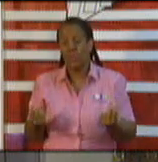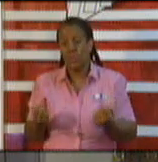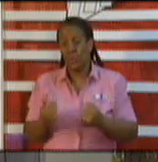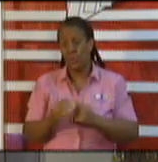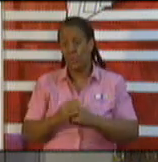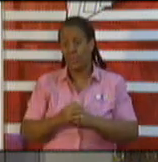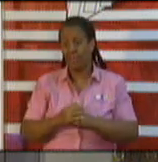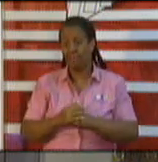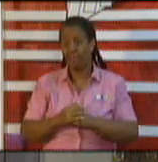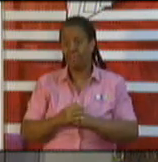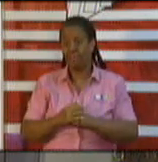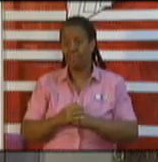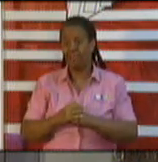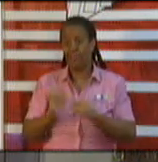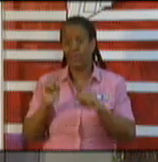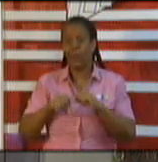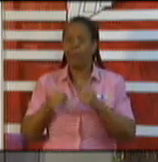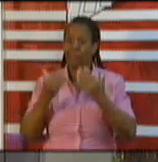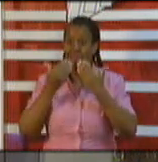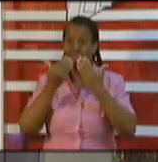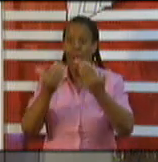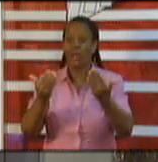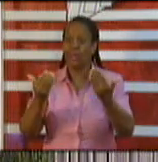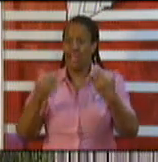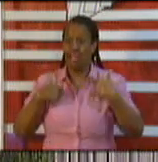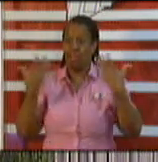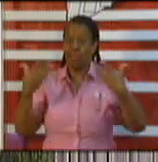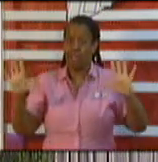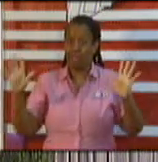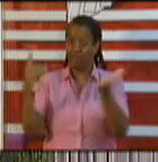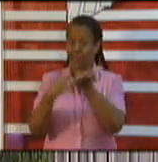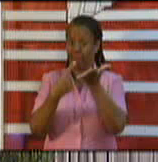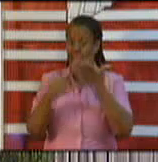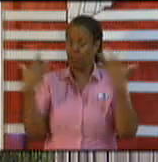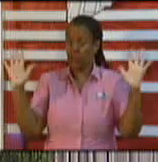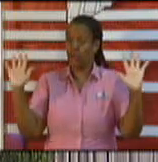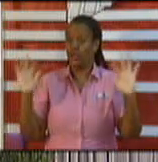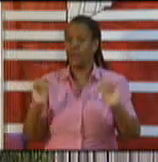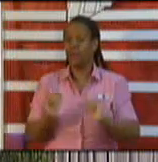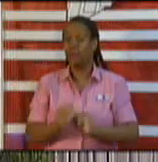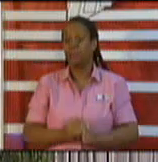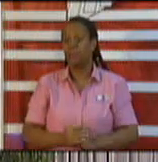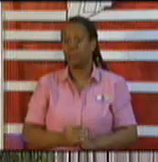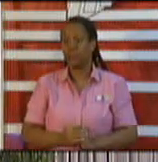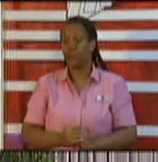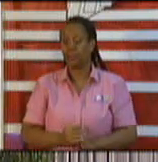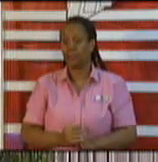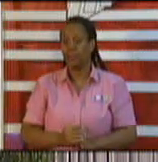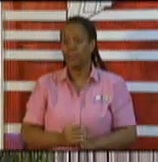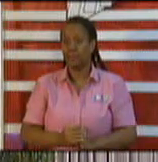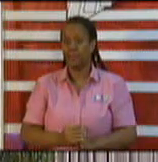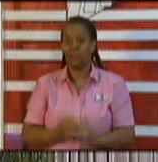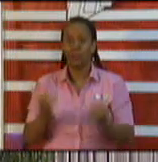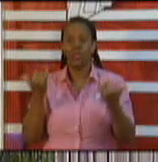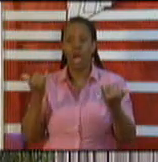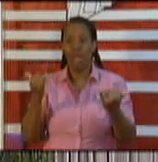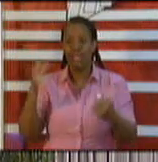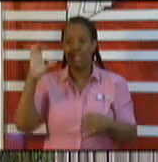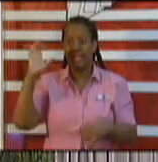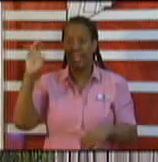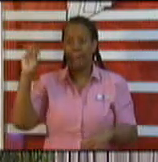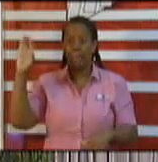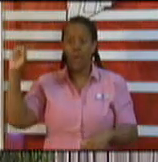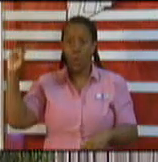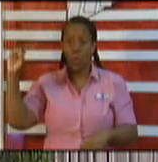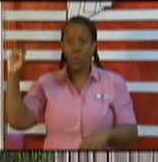I thank you for those few minutes. And I hand back over to you. Thank you very much, Minister. The Chief Medical Officer, Dr. Roshan